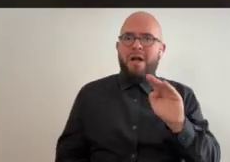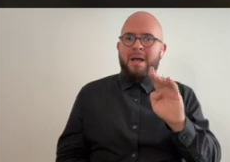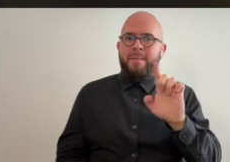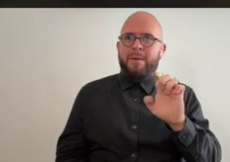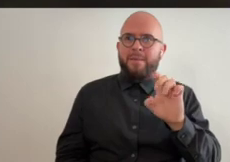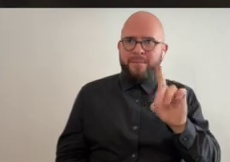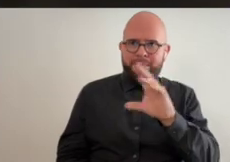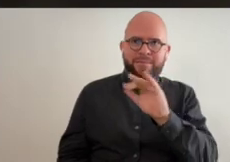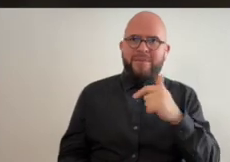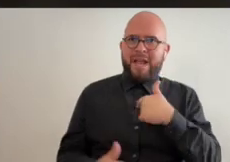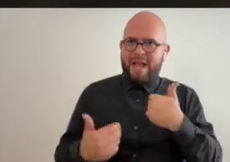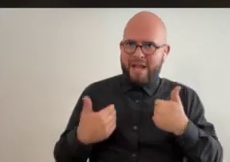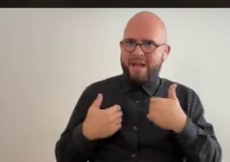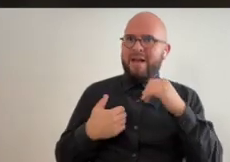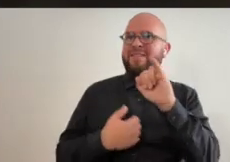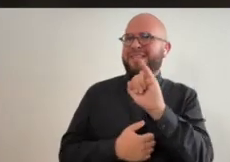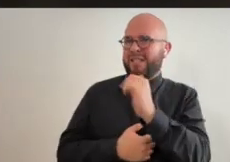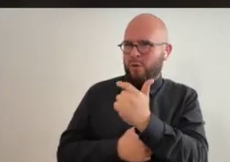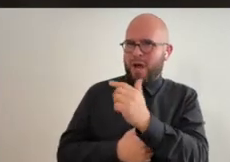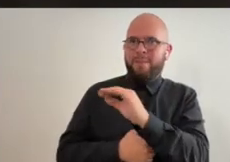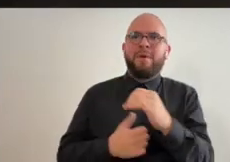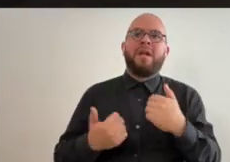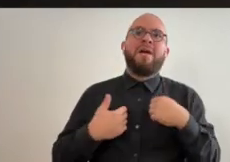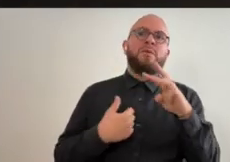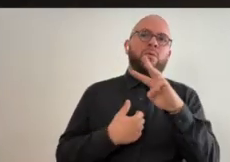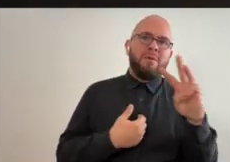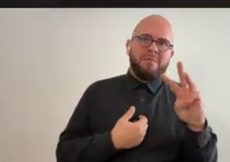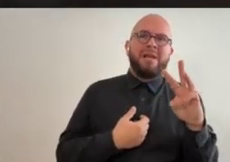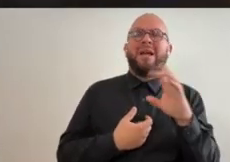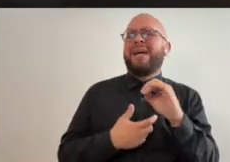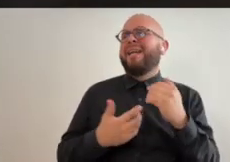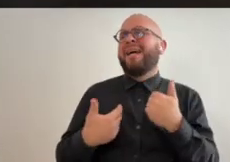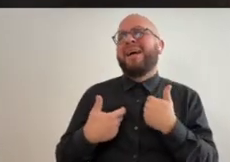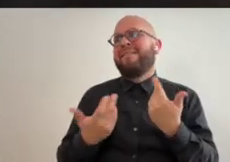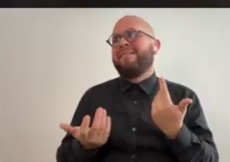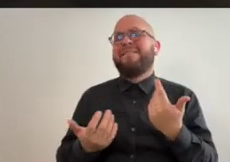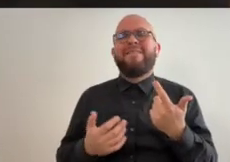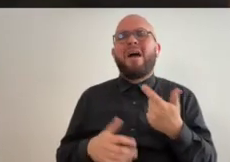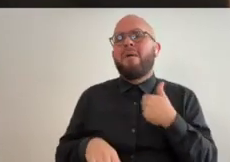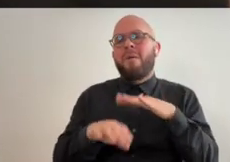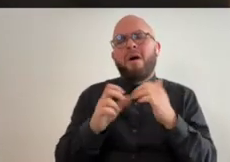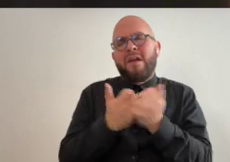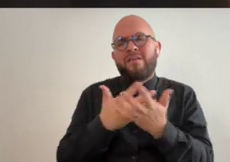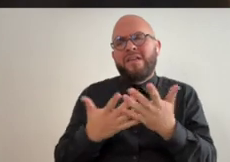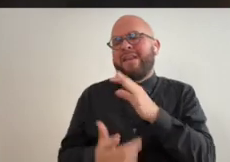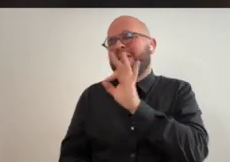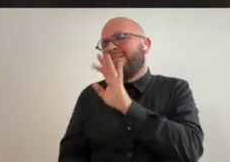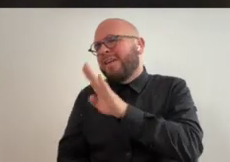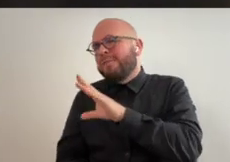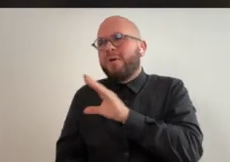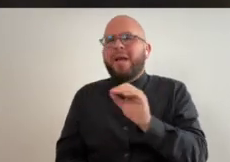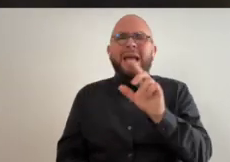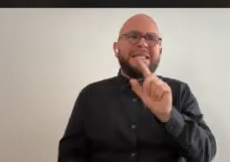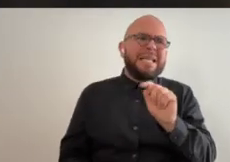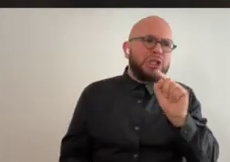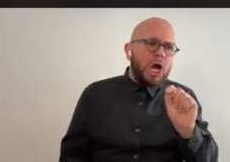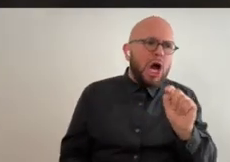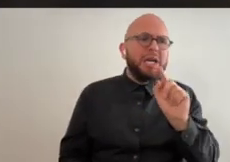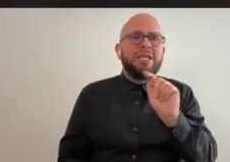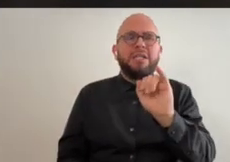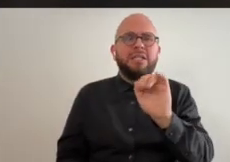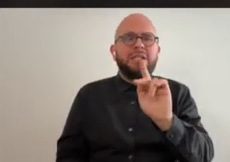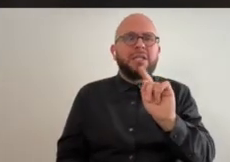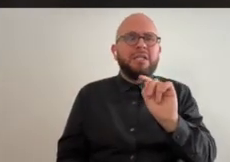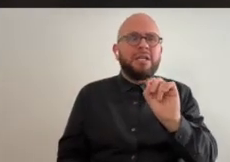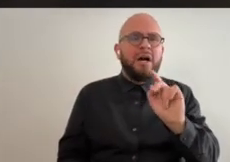i have an instagram and i have a website and i have i have i'm on all the things the facebook and the tiktok but i